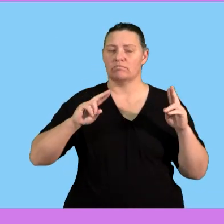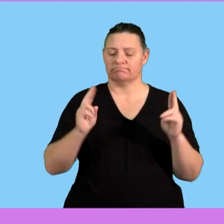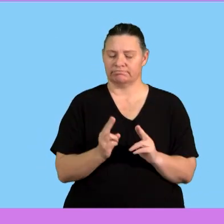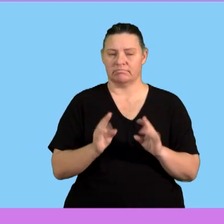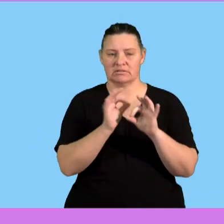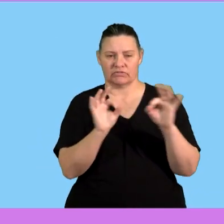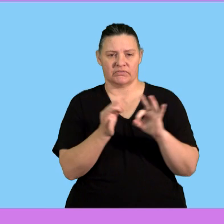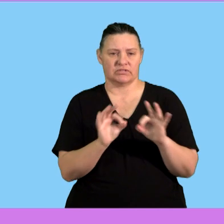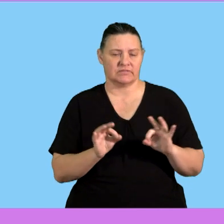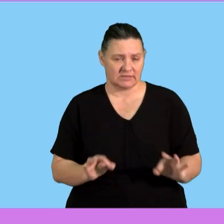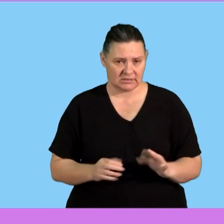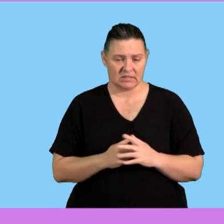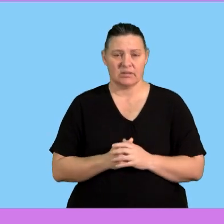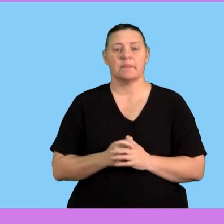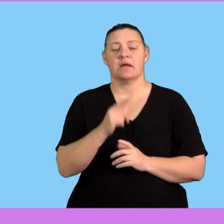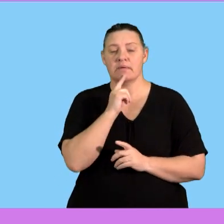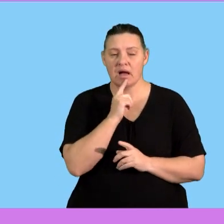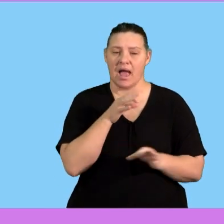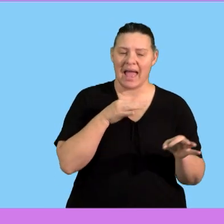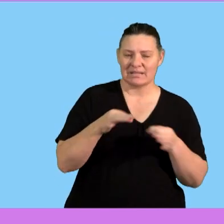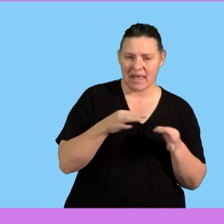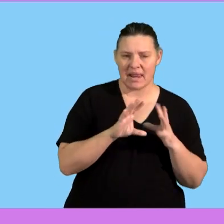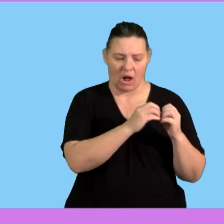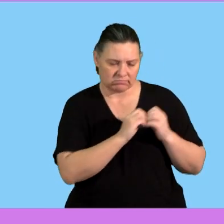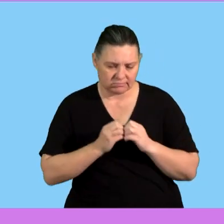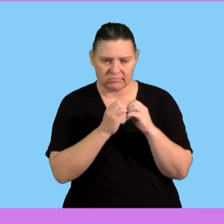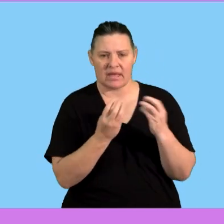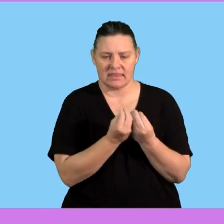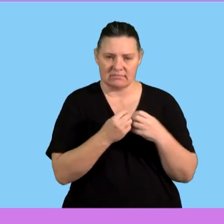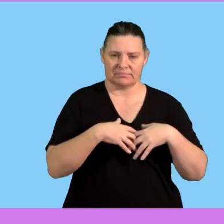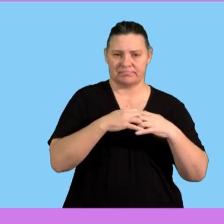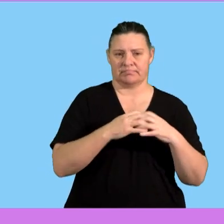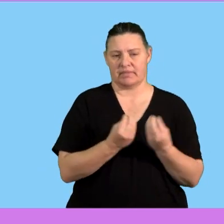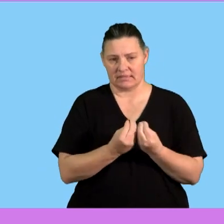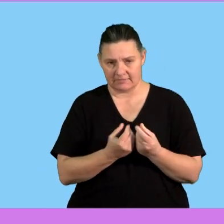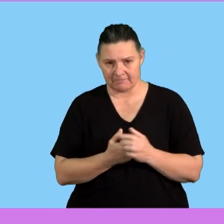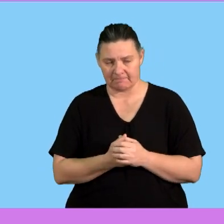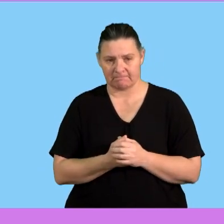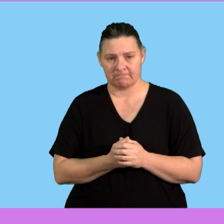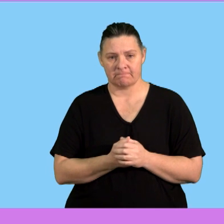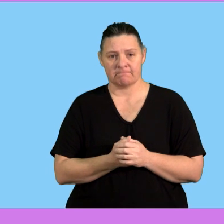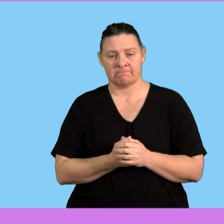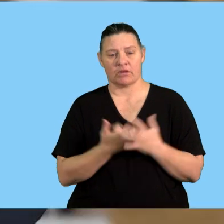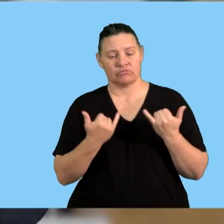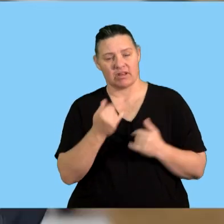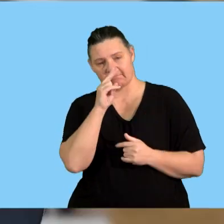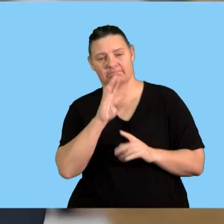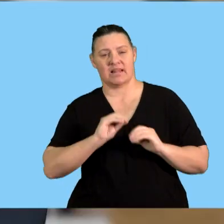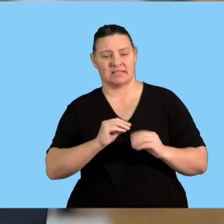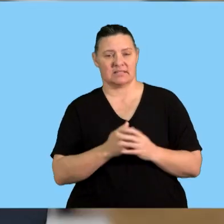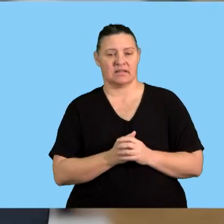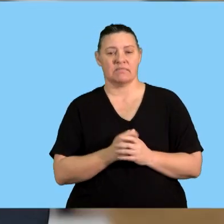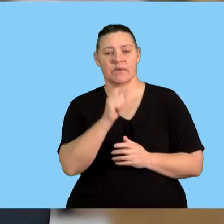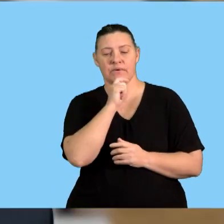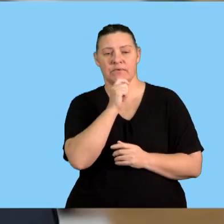brief sentences that specifies how to put something together right that's basically what we've looked at in today's